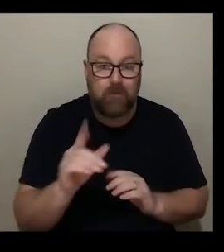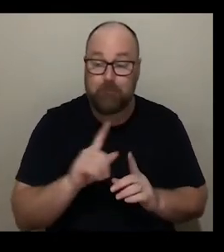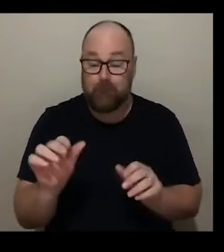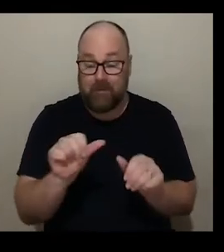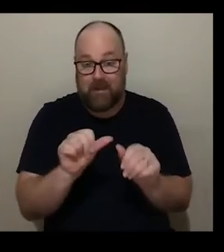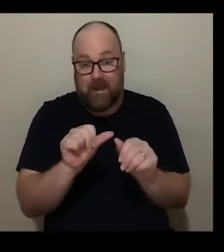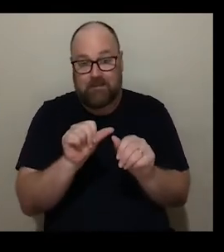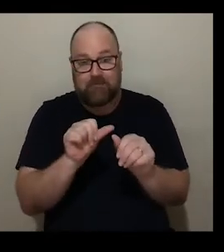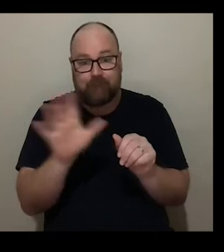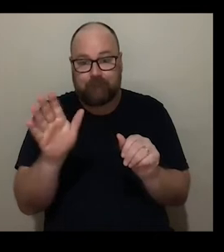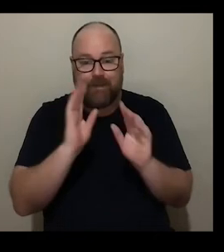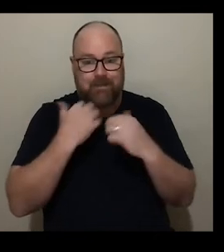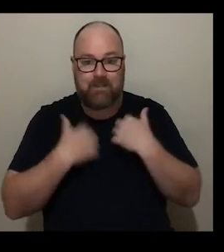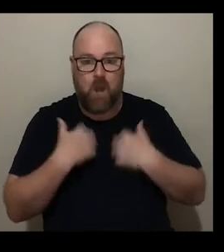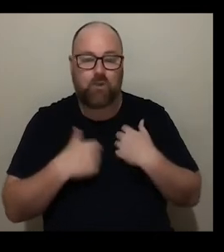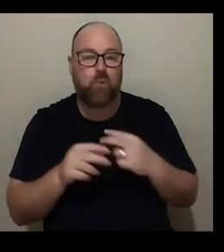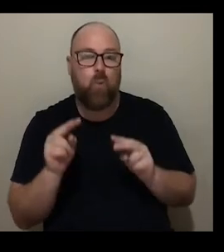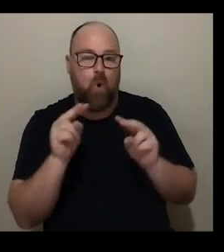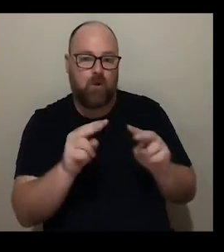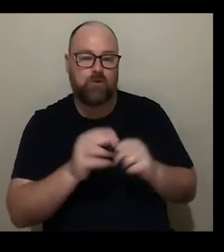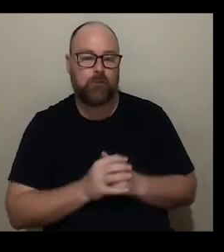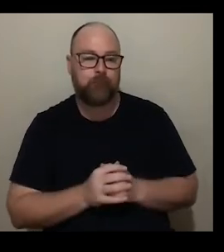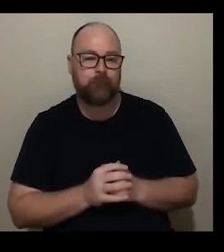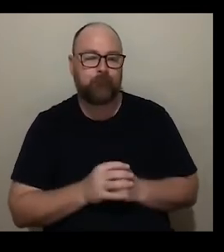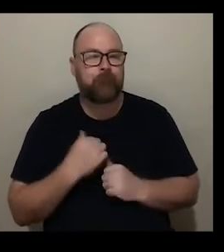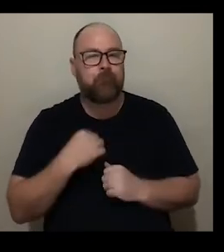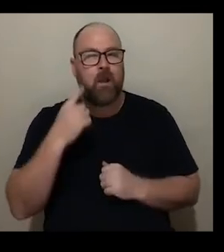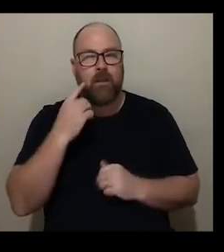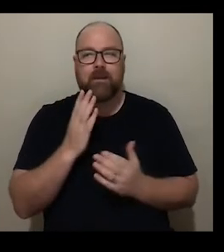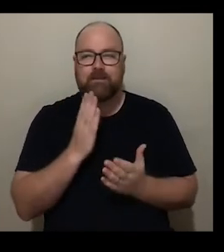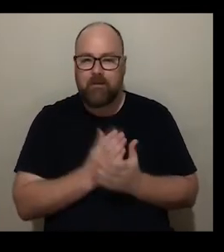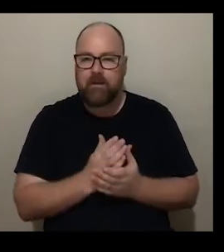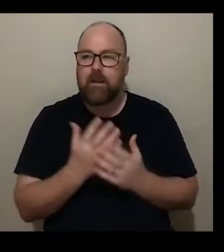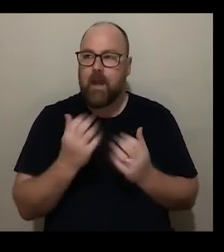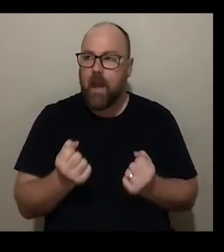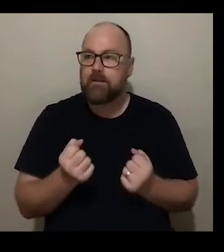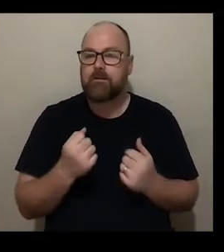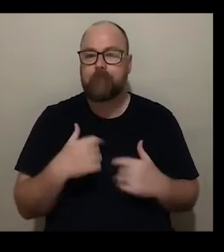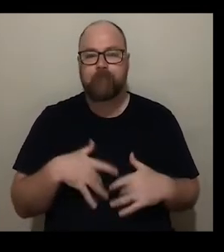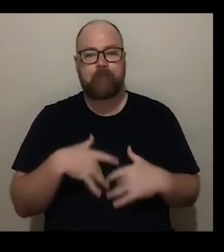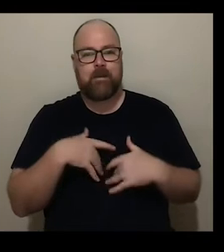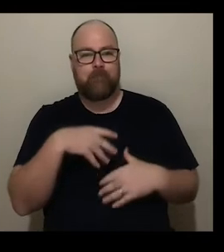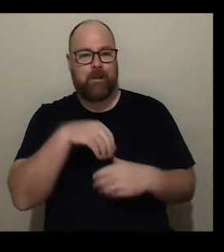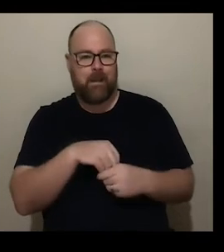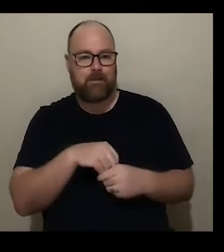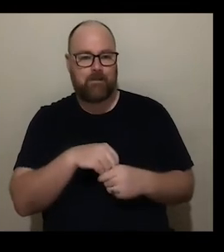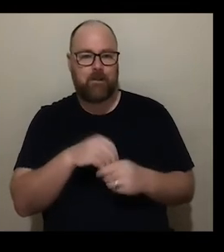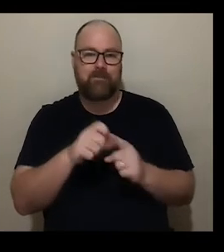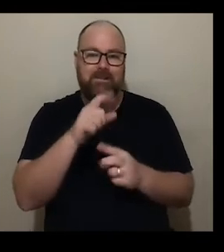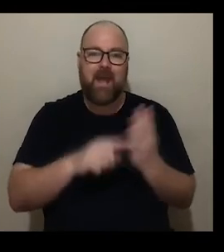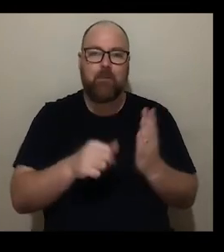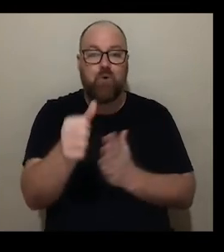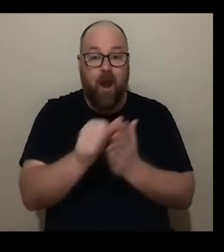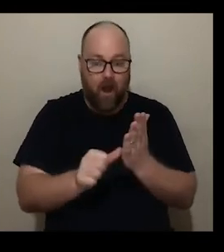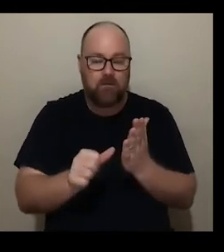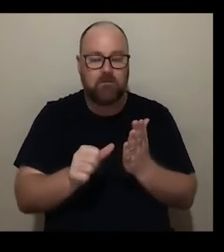exciting to watch in my opinion um and i think there's definitely a feeling within the disabled arts community in the uk anyway that